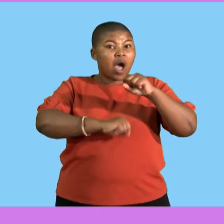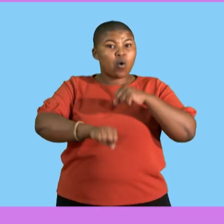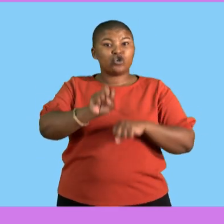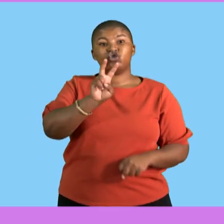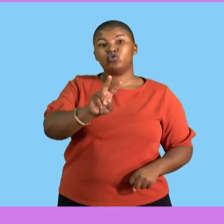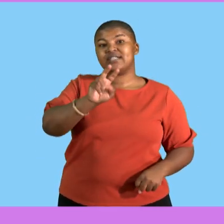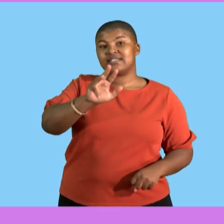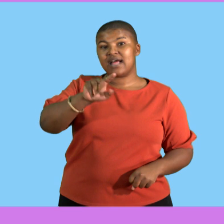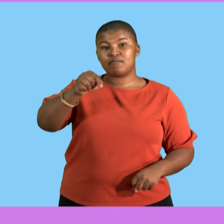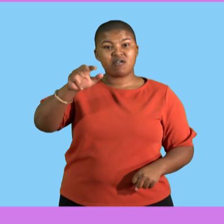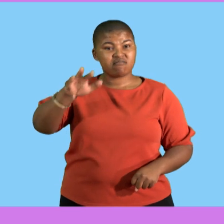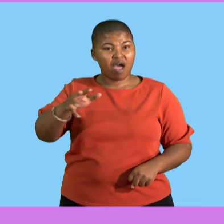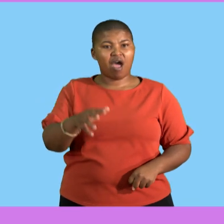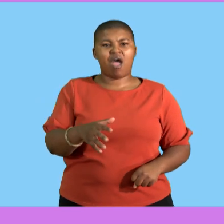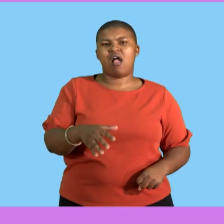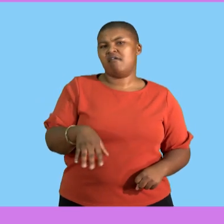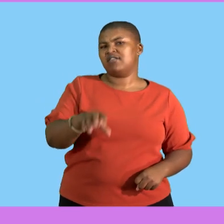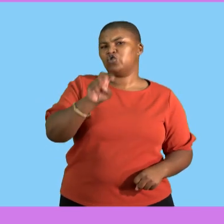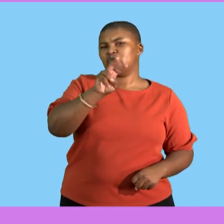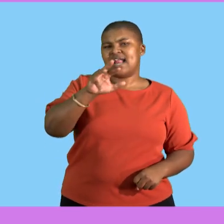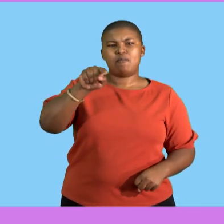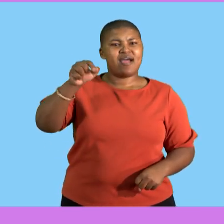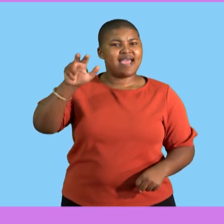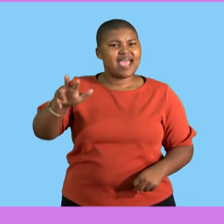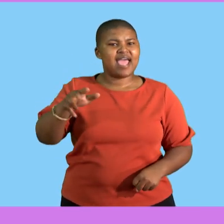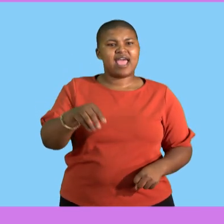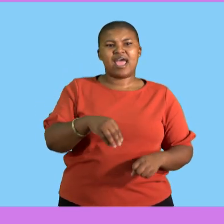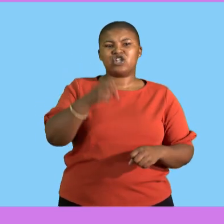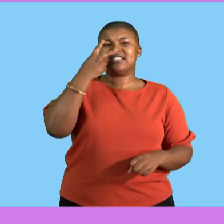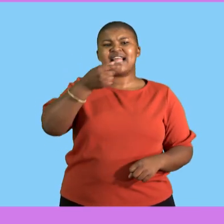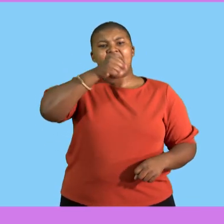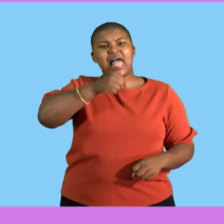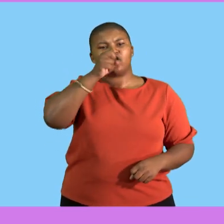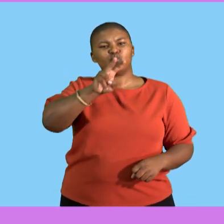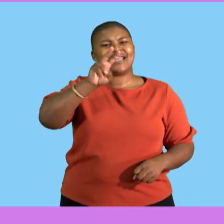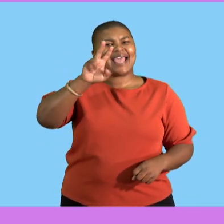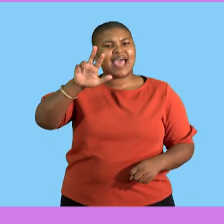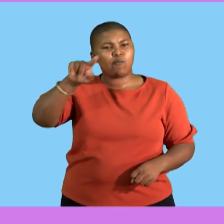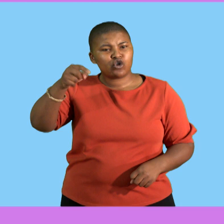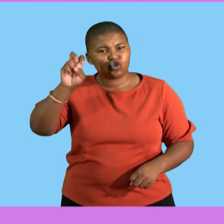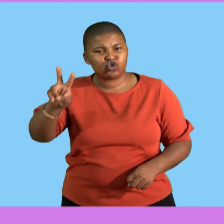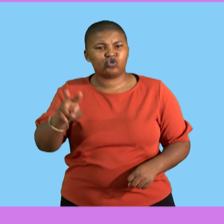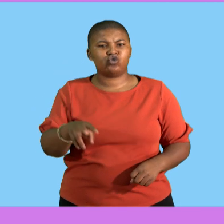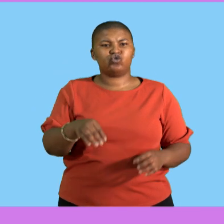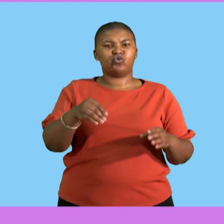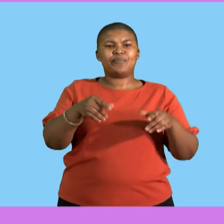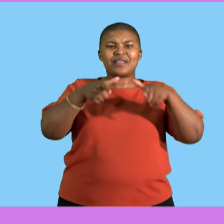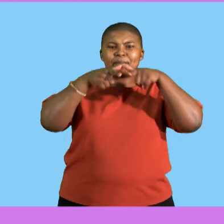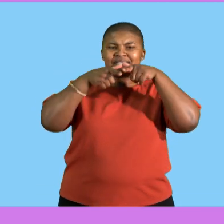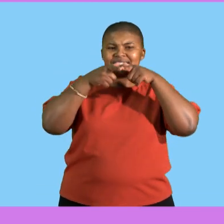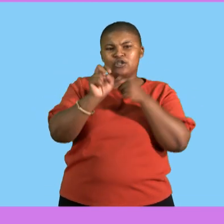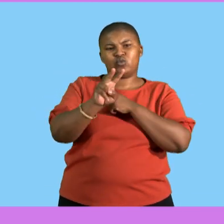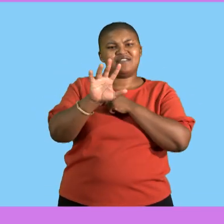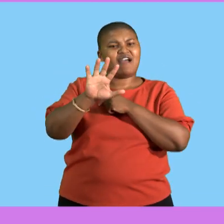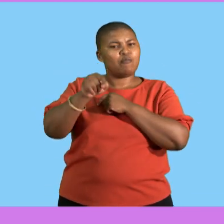28.2%, pizza or pies, takeaways 25.6%, washing powder 25